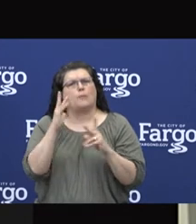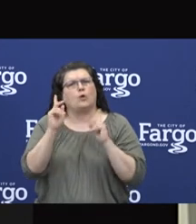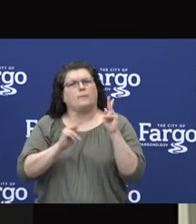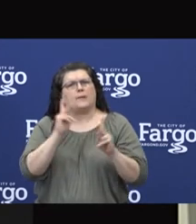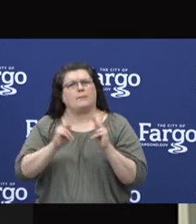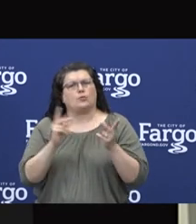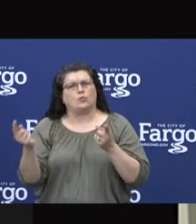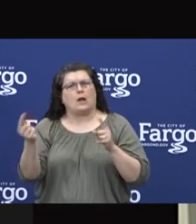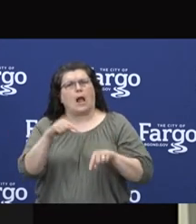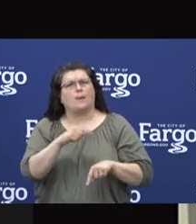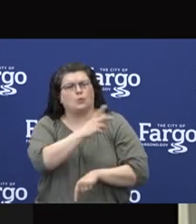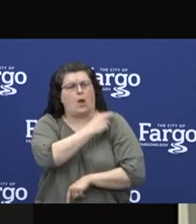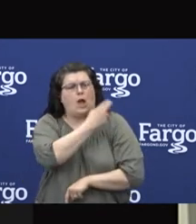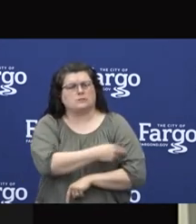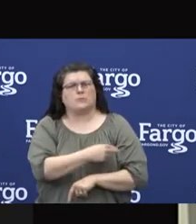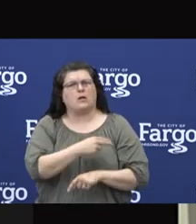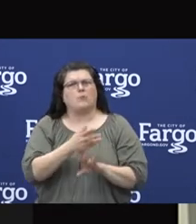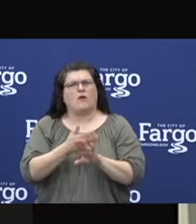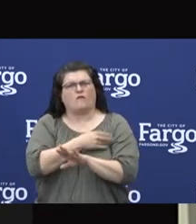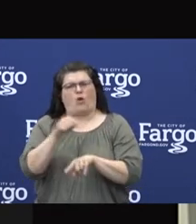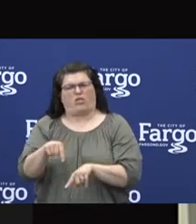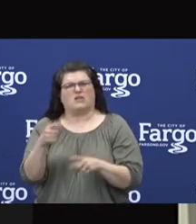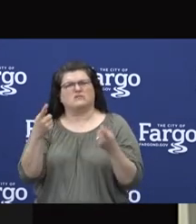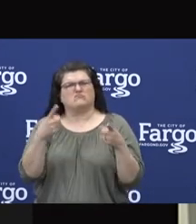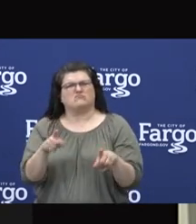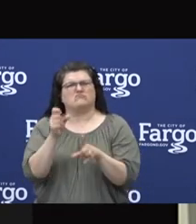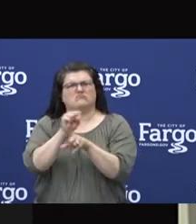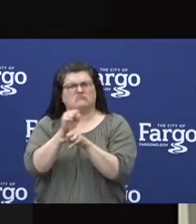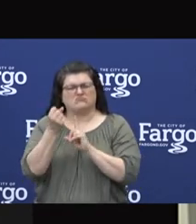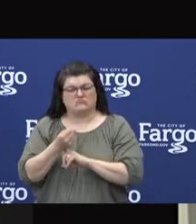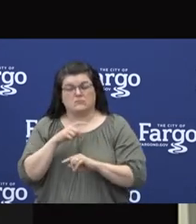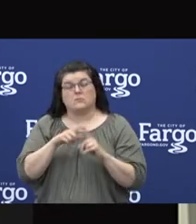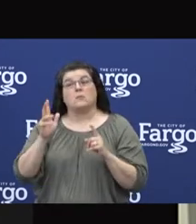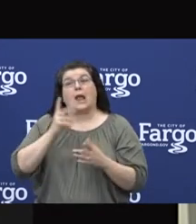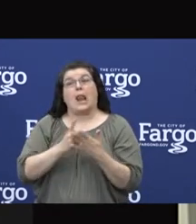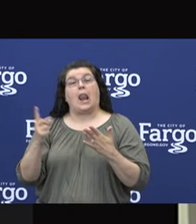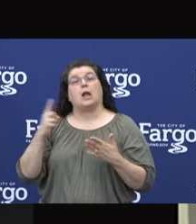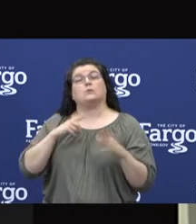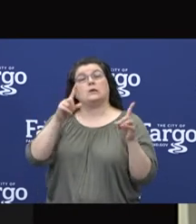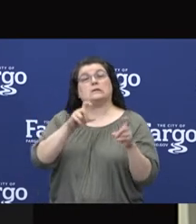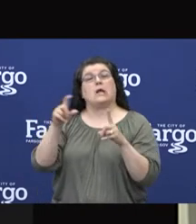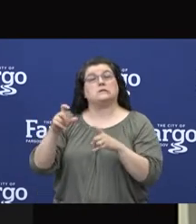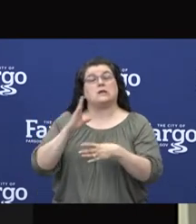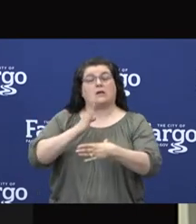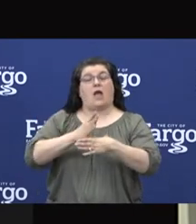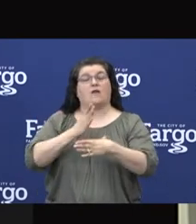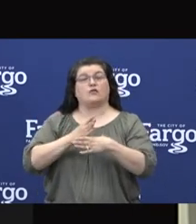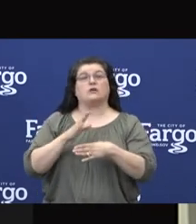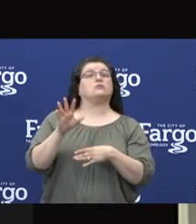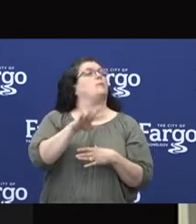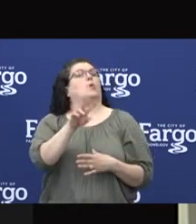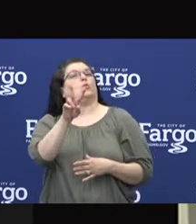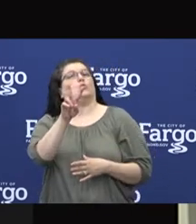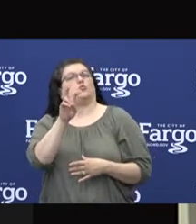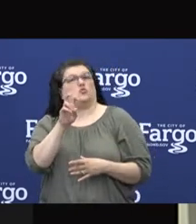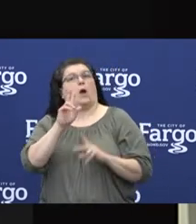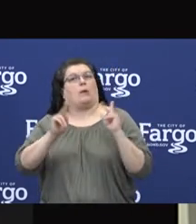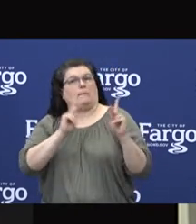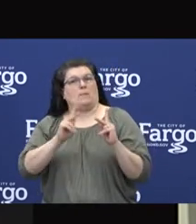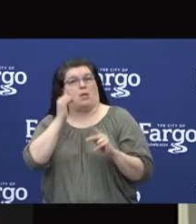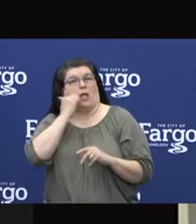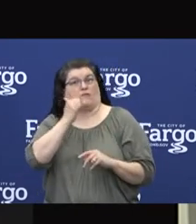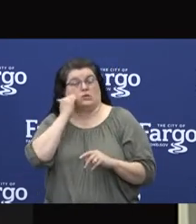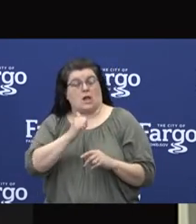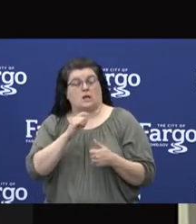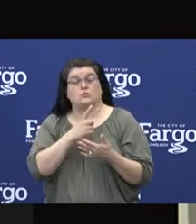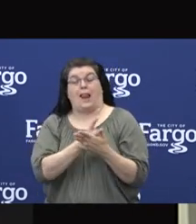pandemic. Last week, our drive-through testing appointments averaged nearly 200 a day. The week before,